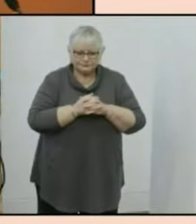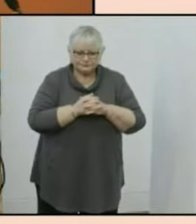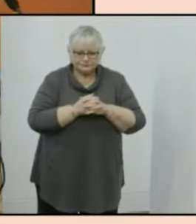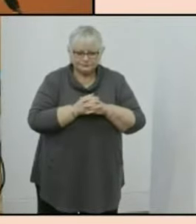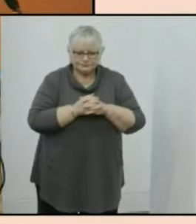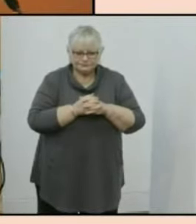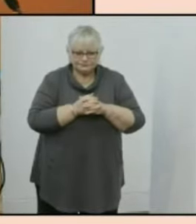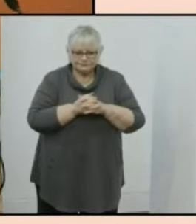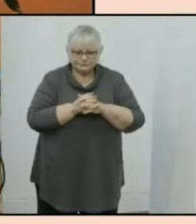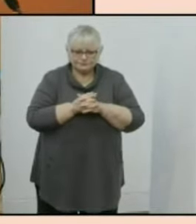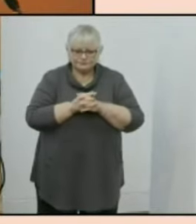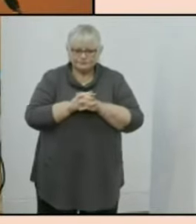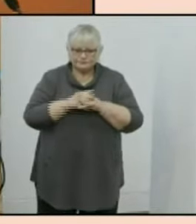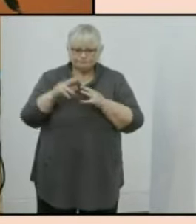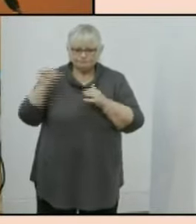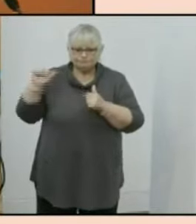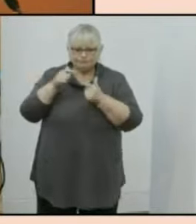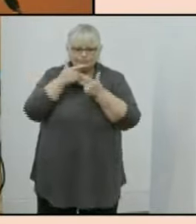body